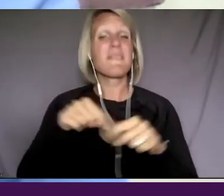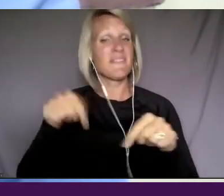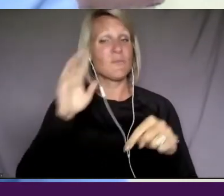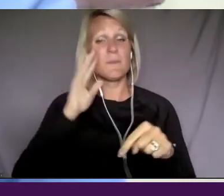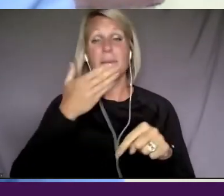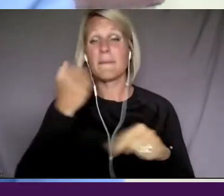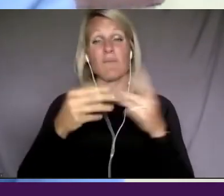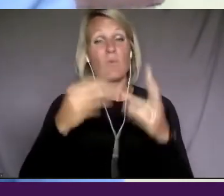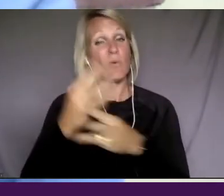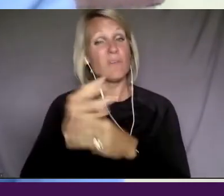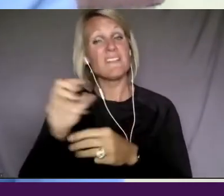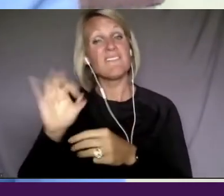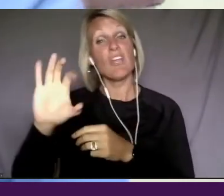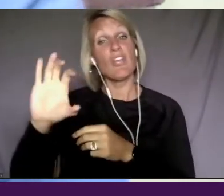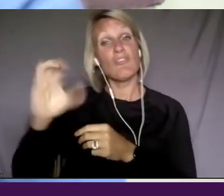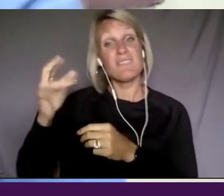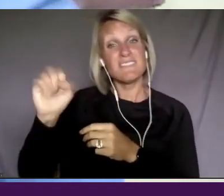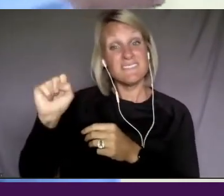Chris would have